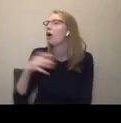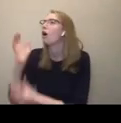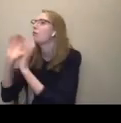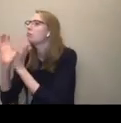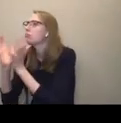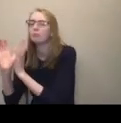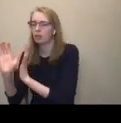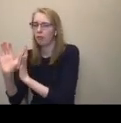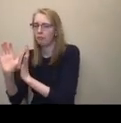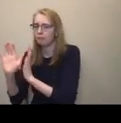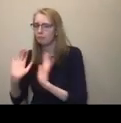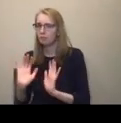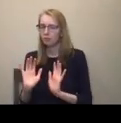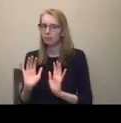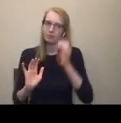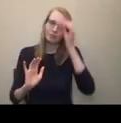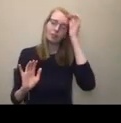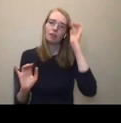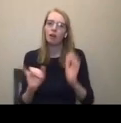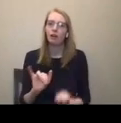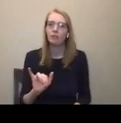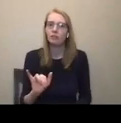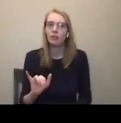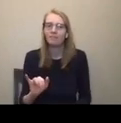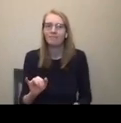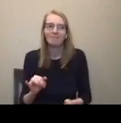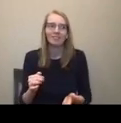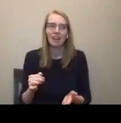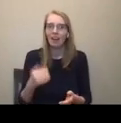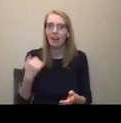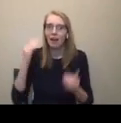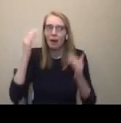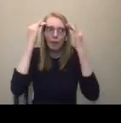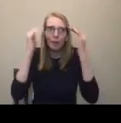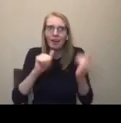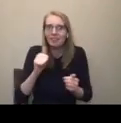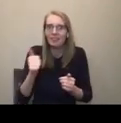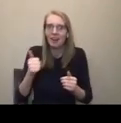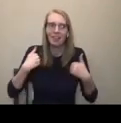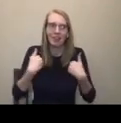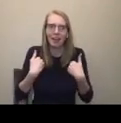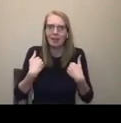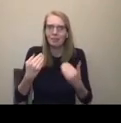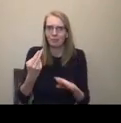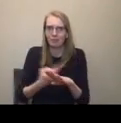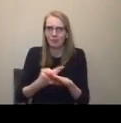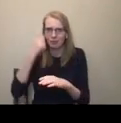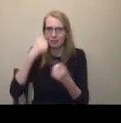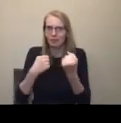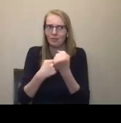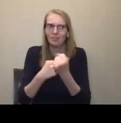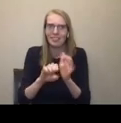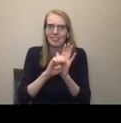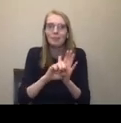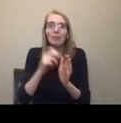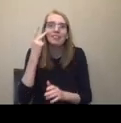dogs now. They're seeing eye horses, miniature horses, because they live longer. Otherwise, you have a blind person who's having to retrain their